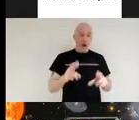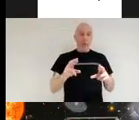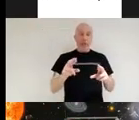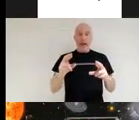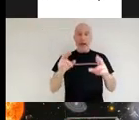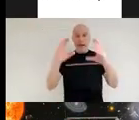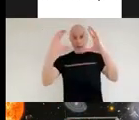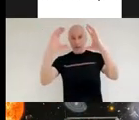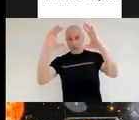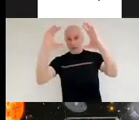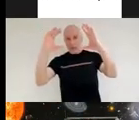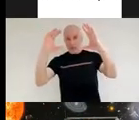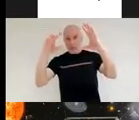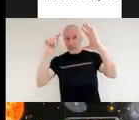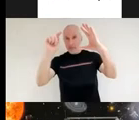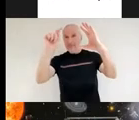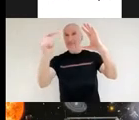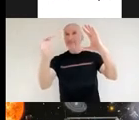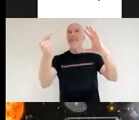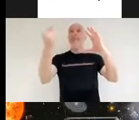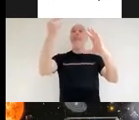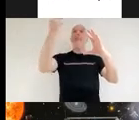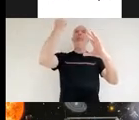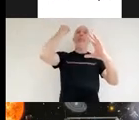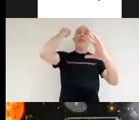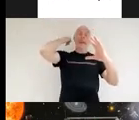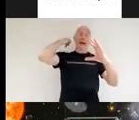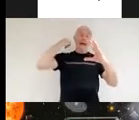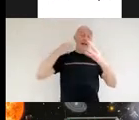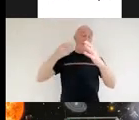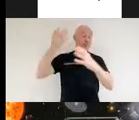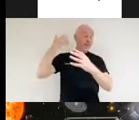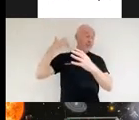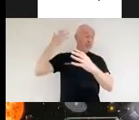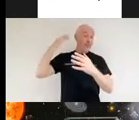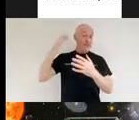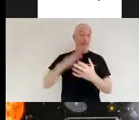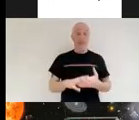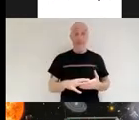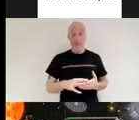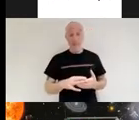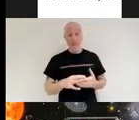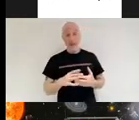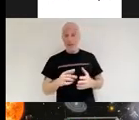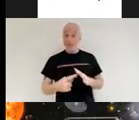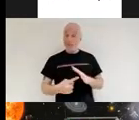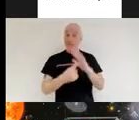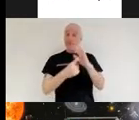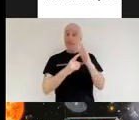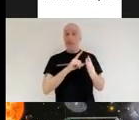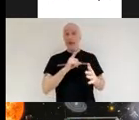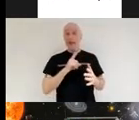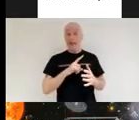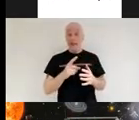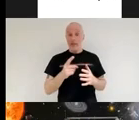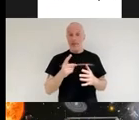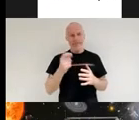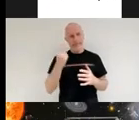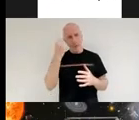telescope and that's important because understanding the formation of the first stars and the first galaxies